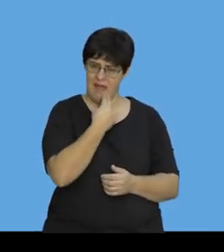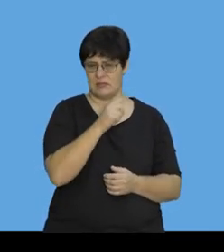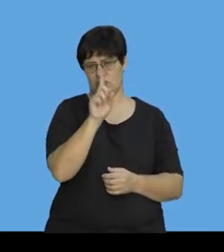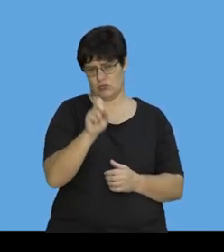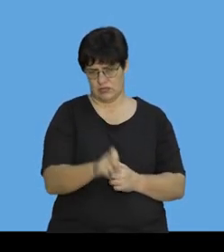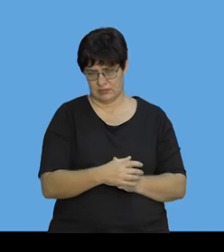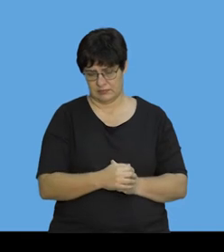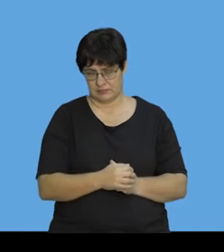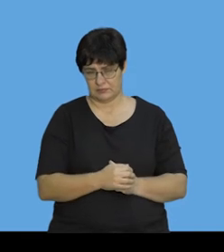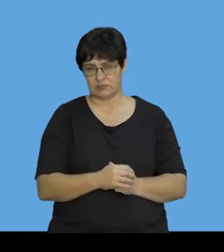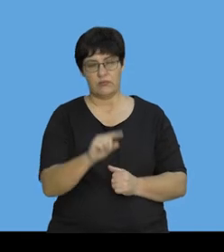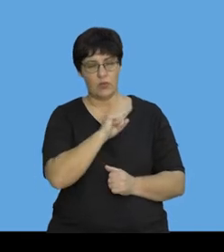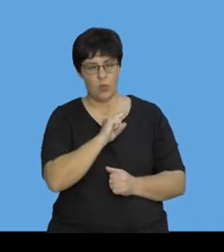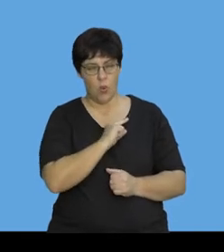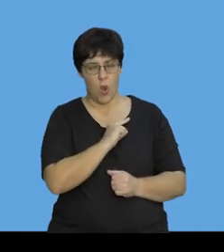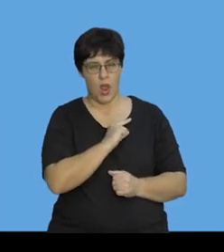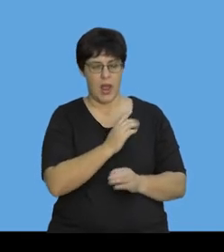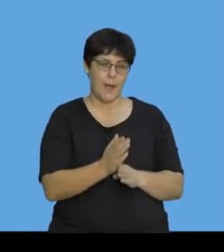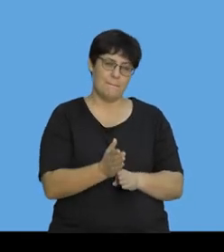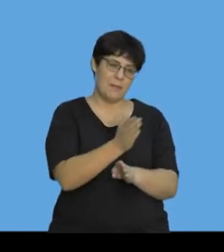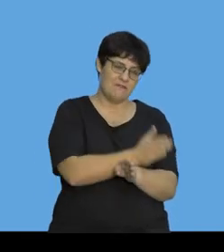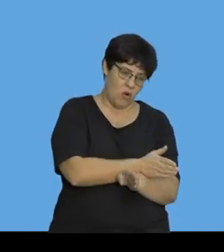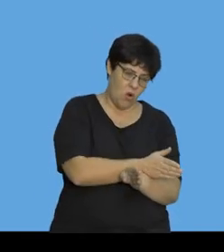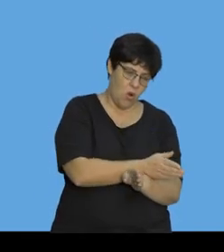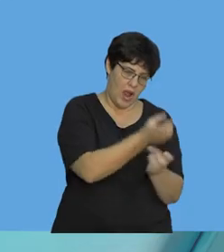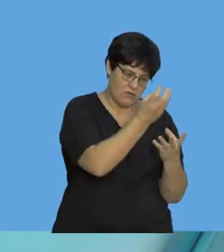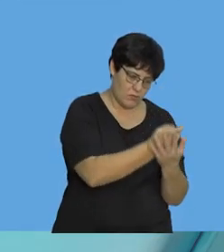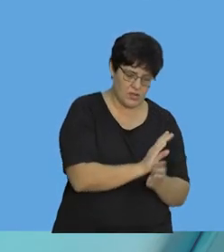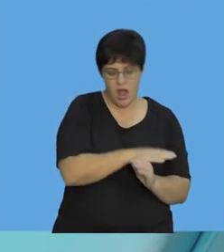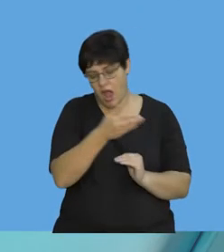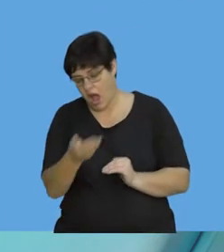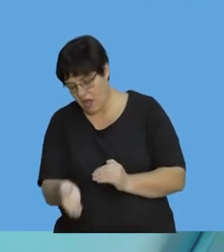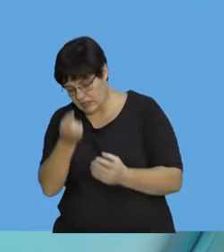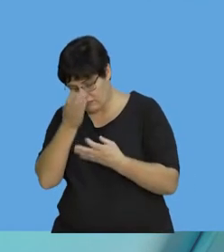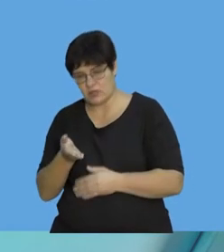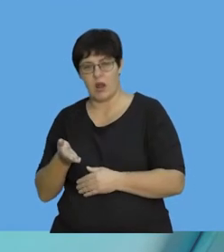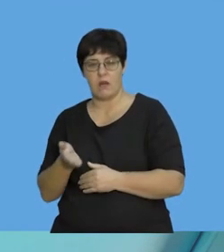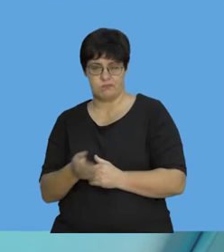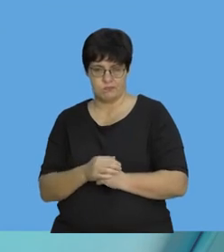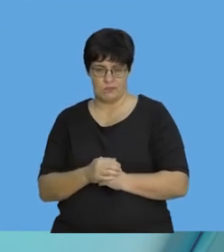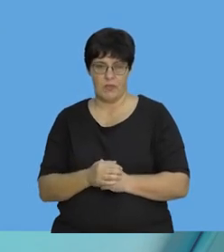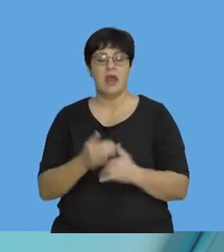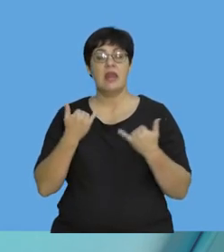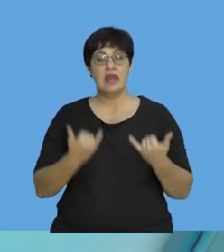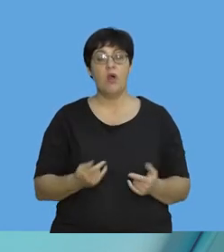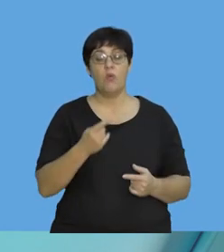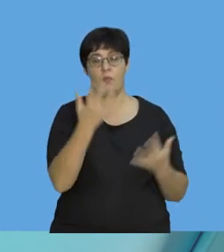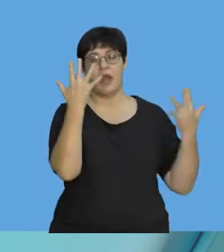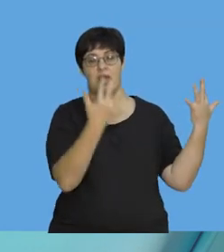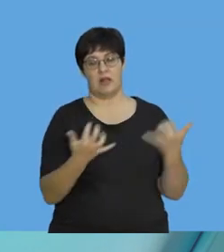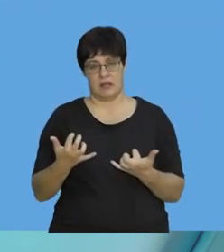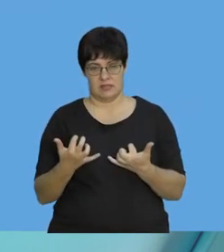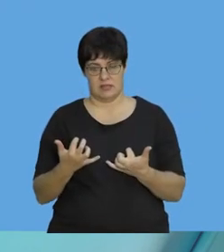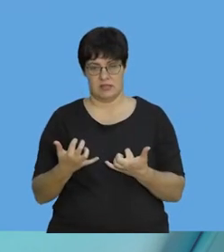nice in this question in that they've given you all the before information and all the after information and then they want you to